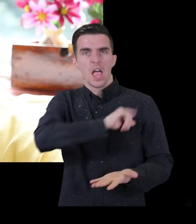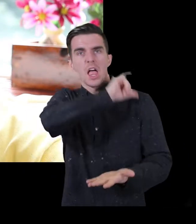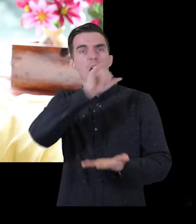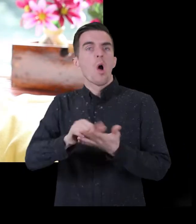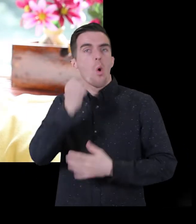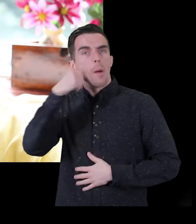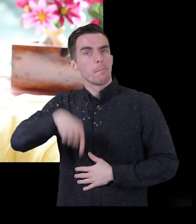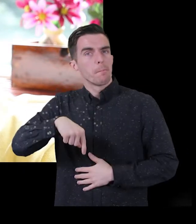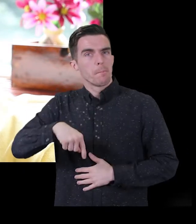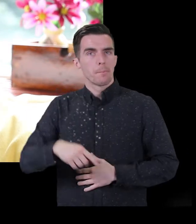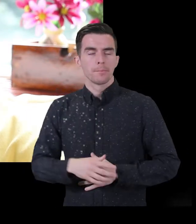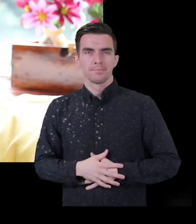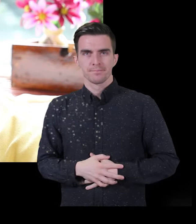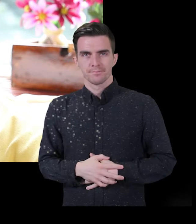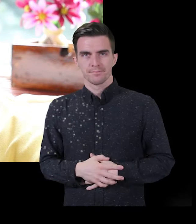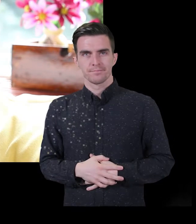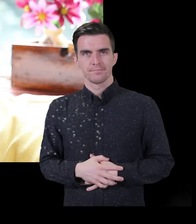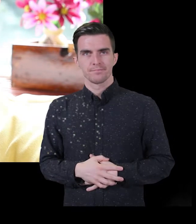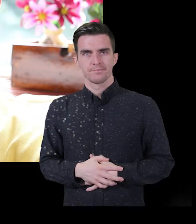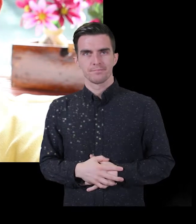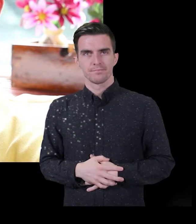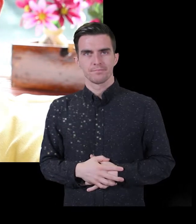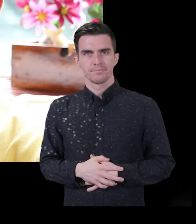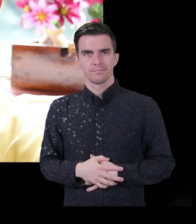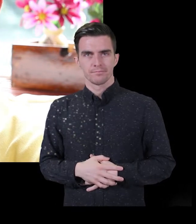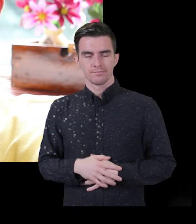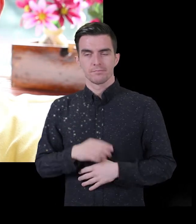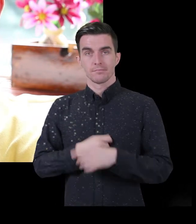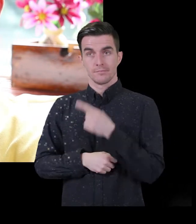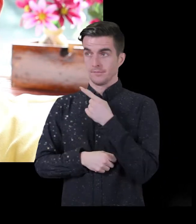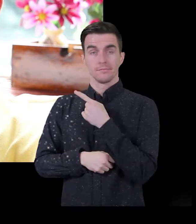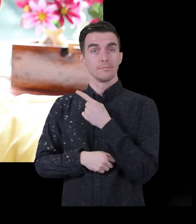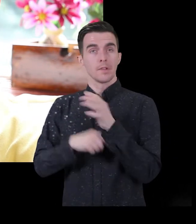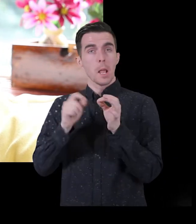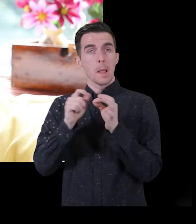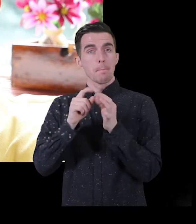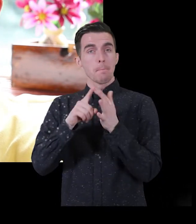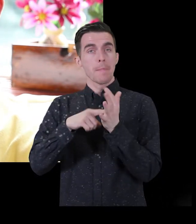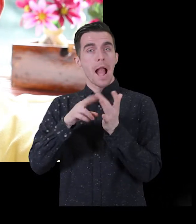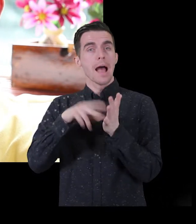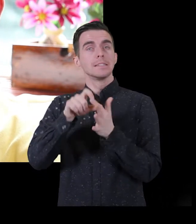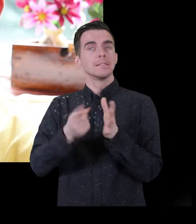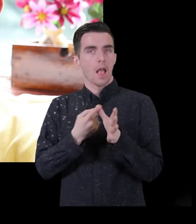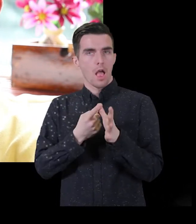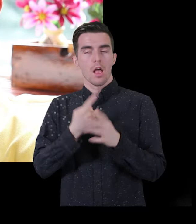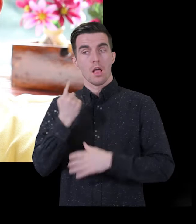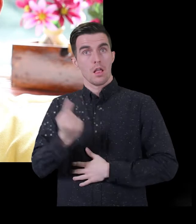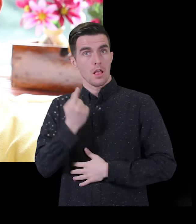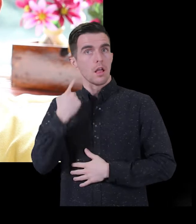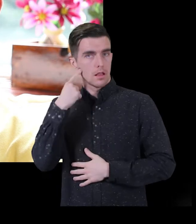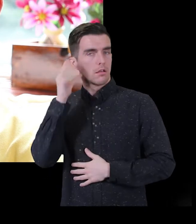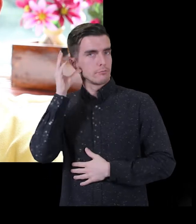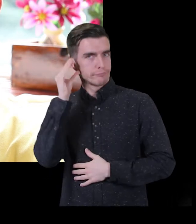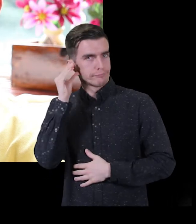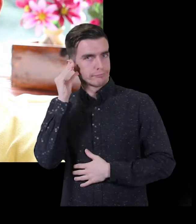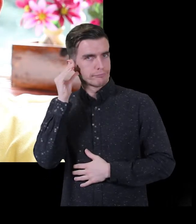And at that point, I realised my livelihood was slipping away. So I decided to pack